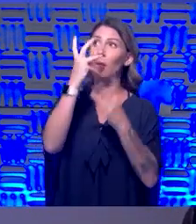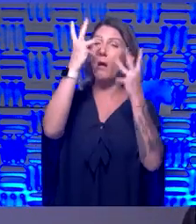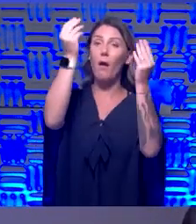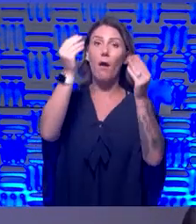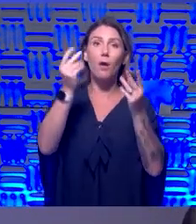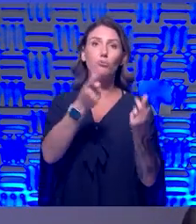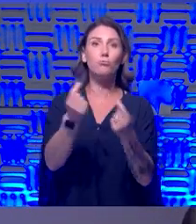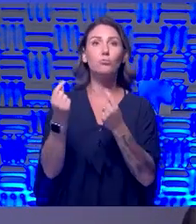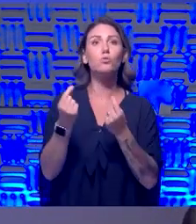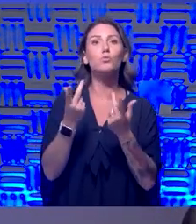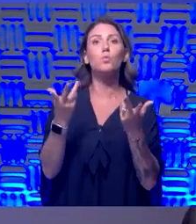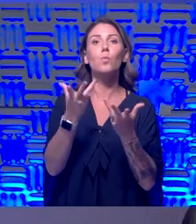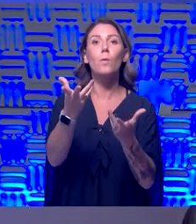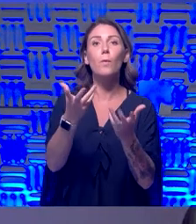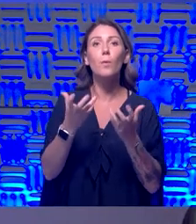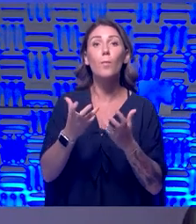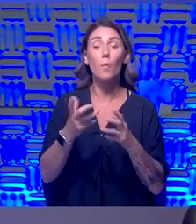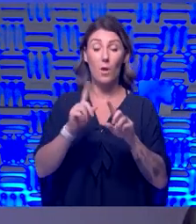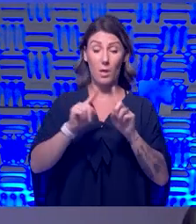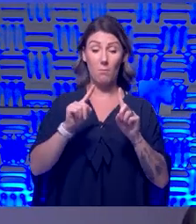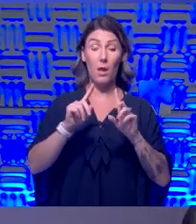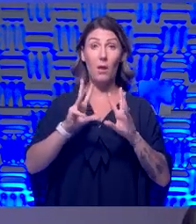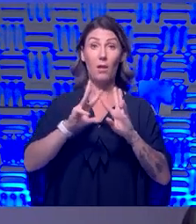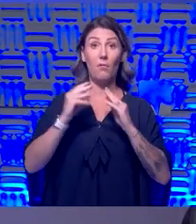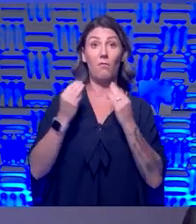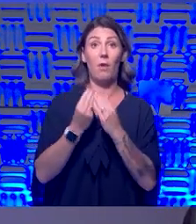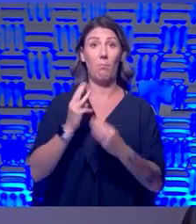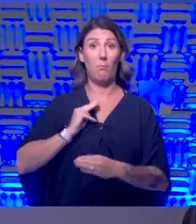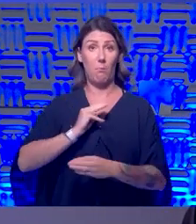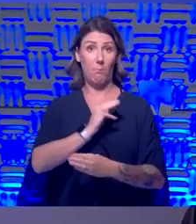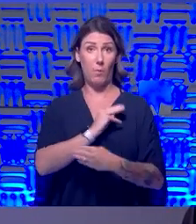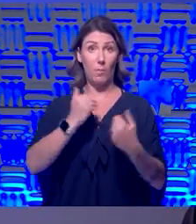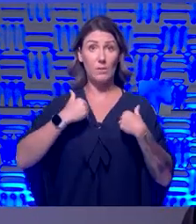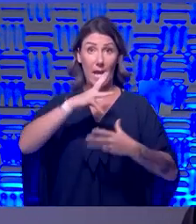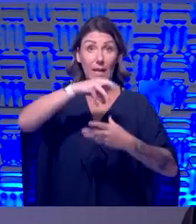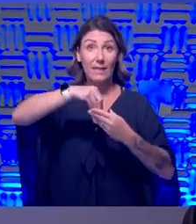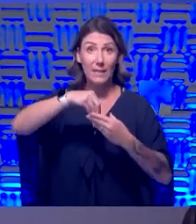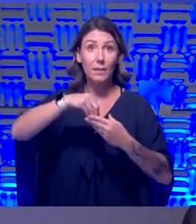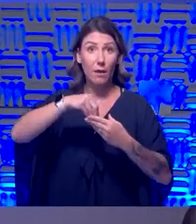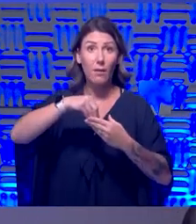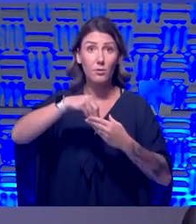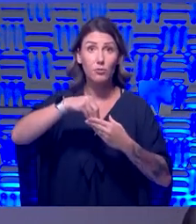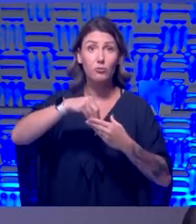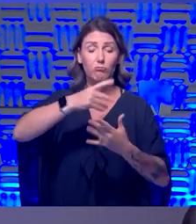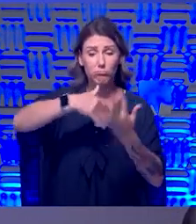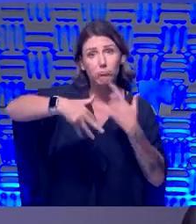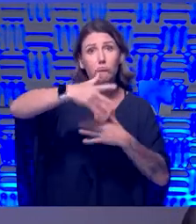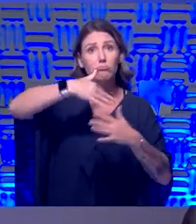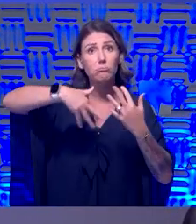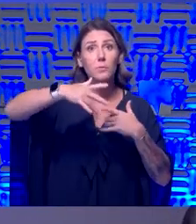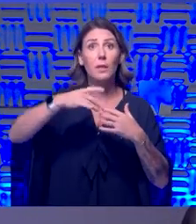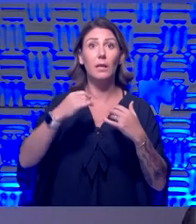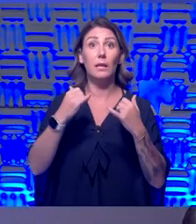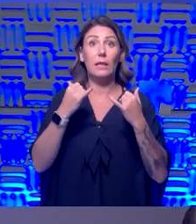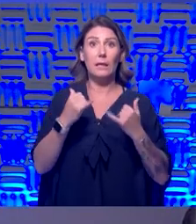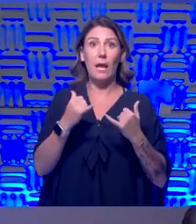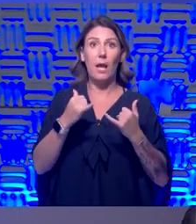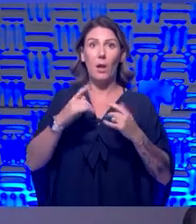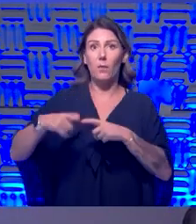do what they wanted to do. You look at the family members who did have an engaged family. Now they've been de